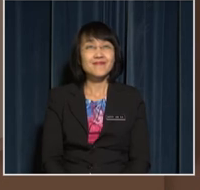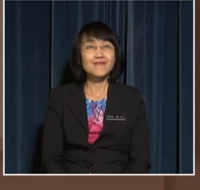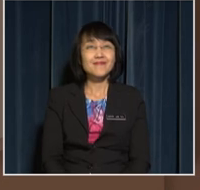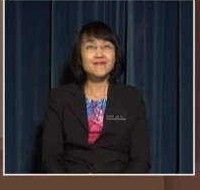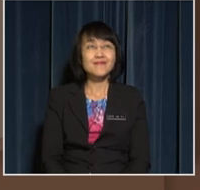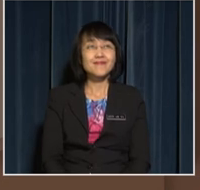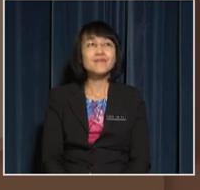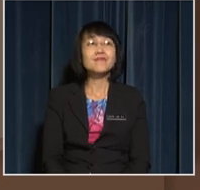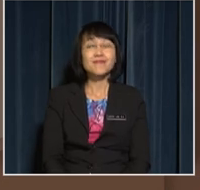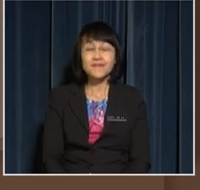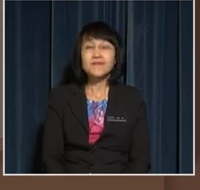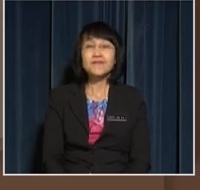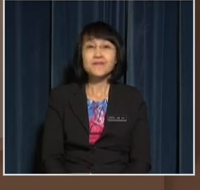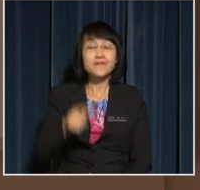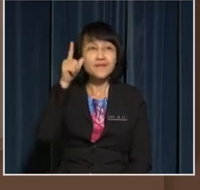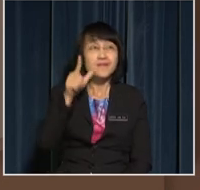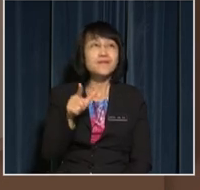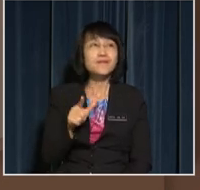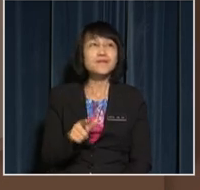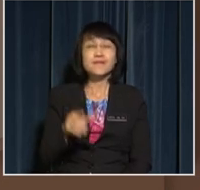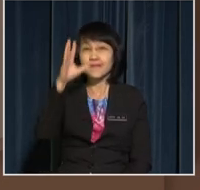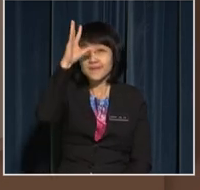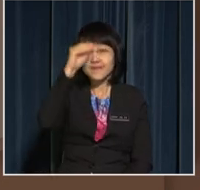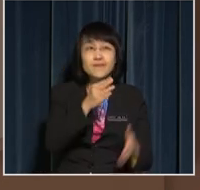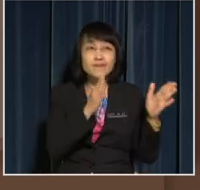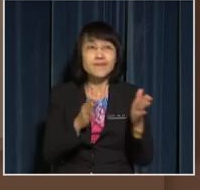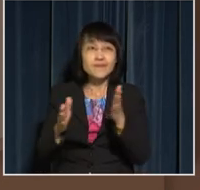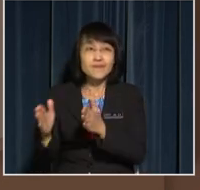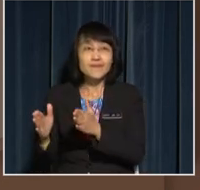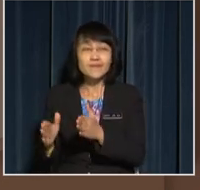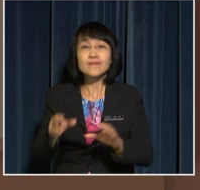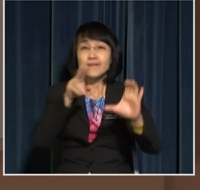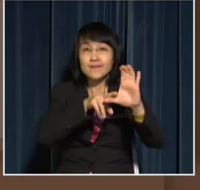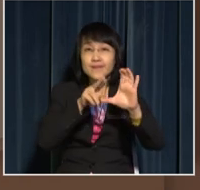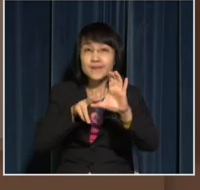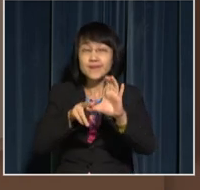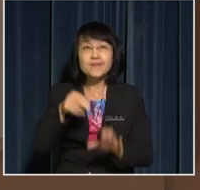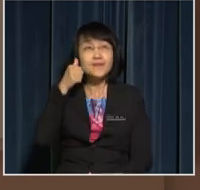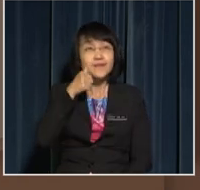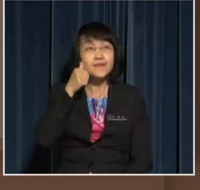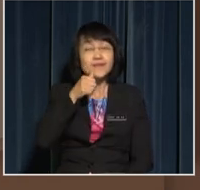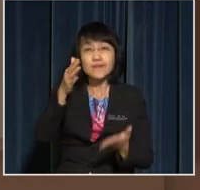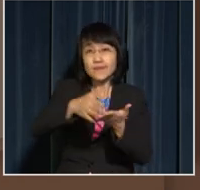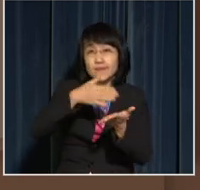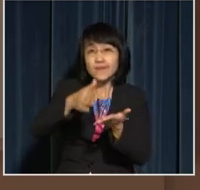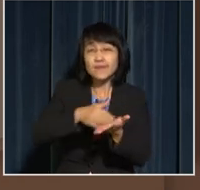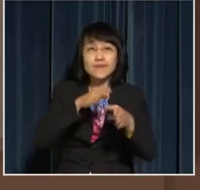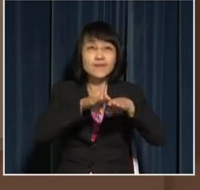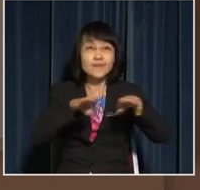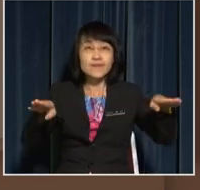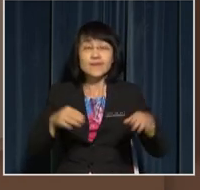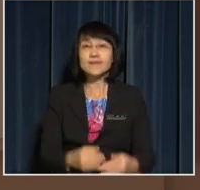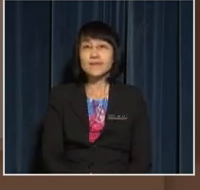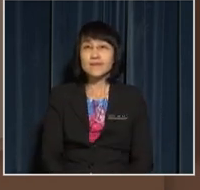Hmm, looks like a boy is arranging the stools and a girl is sweeping the